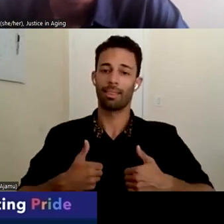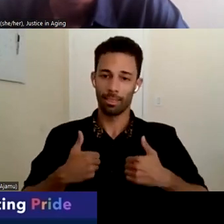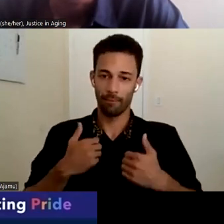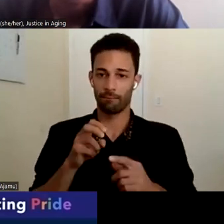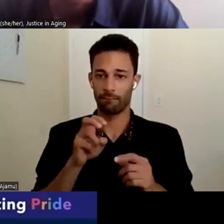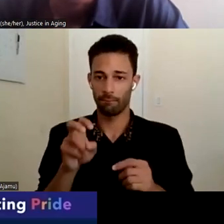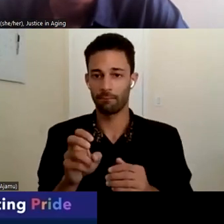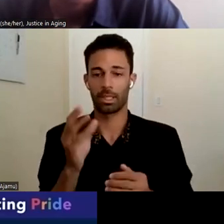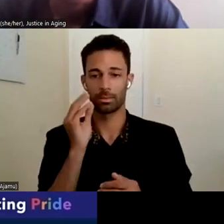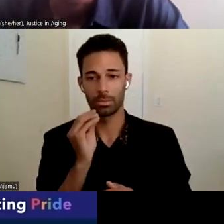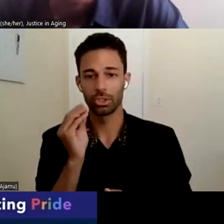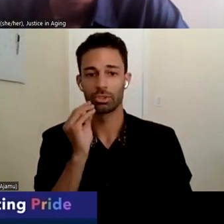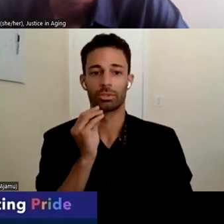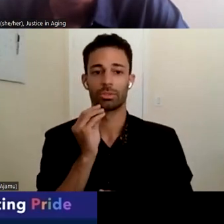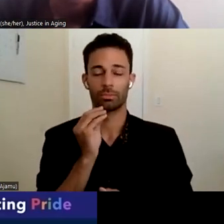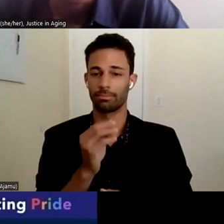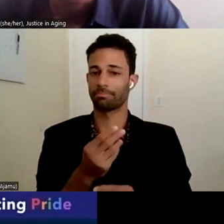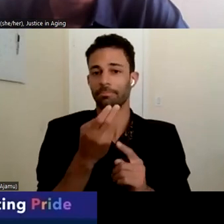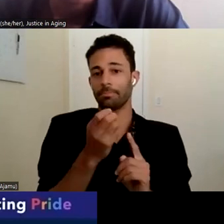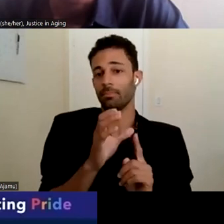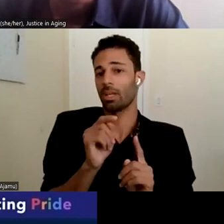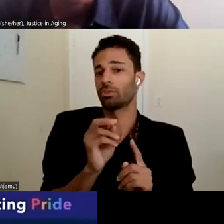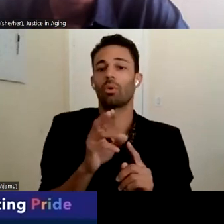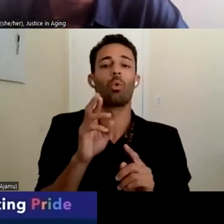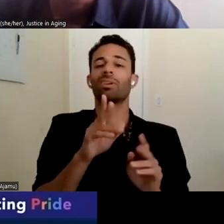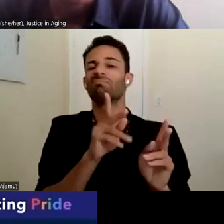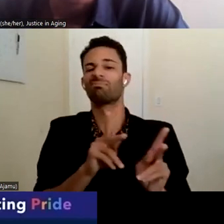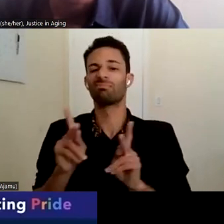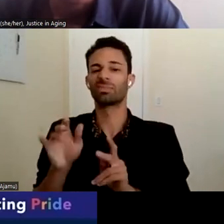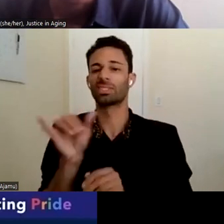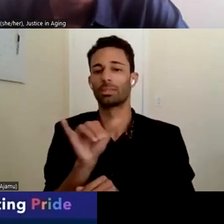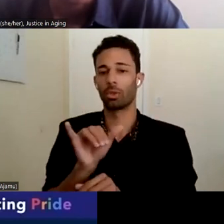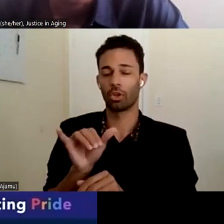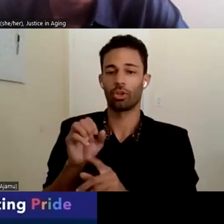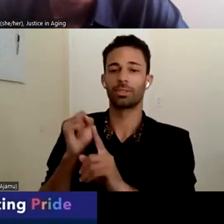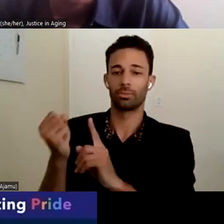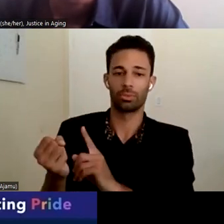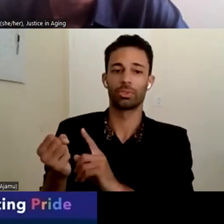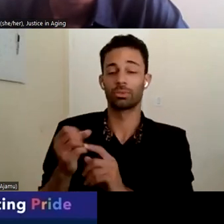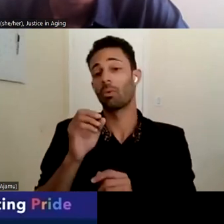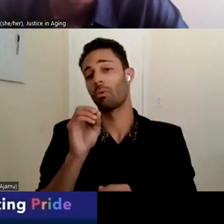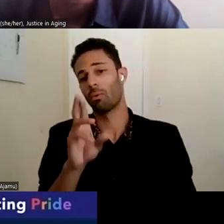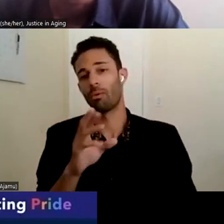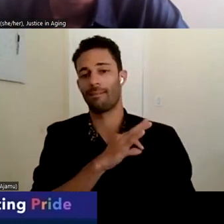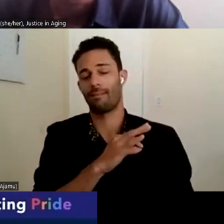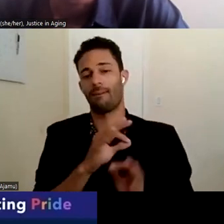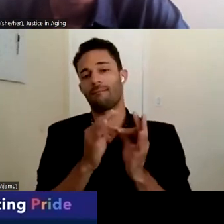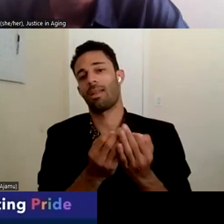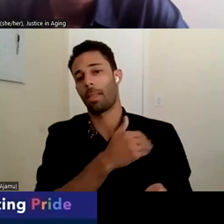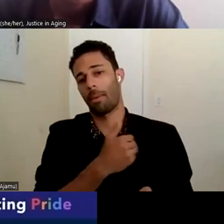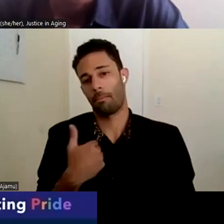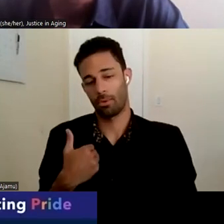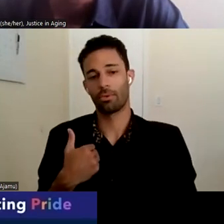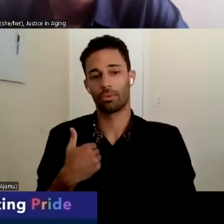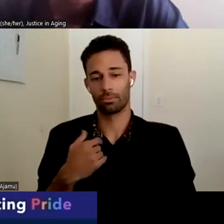Hector or someone like Hector, and then the family member on the reactor panel as well, you need people